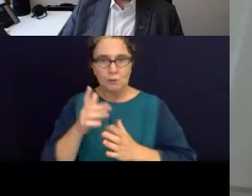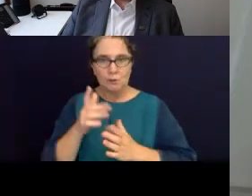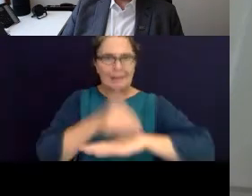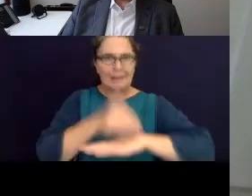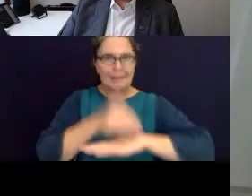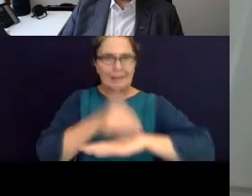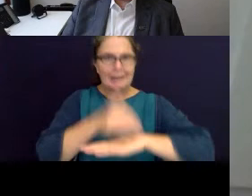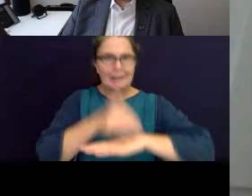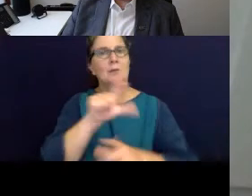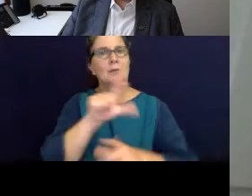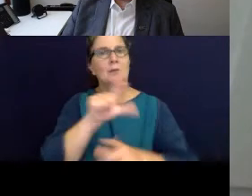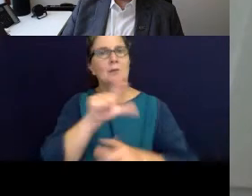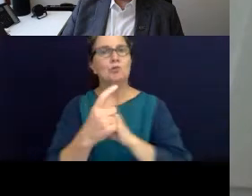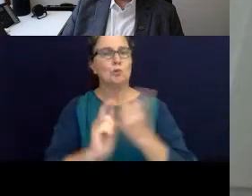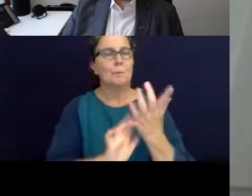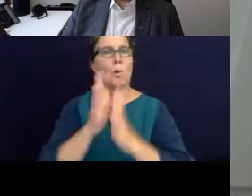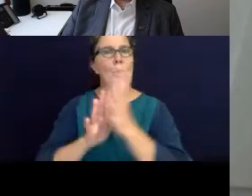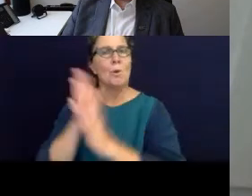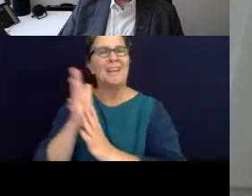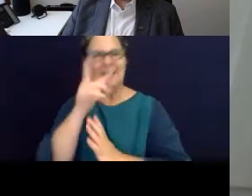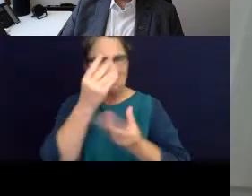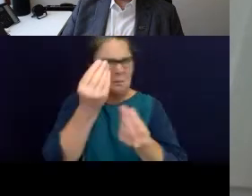flavour of the work that you're undertaking there?